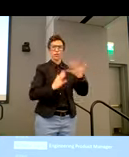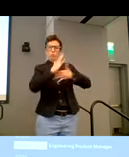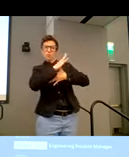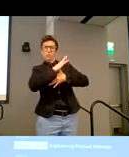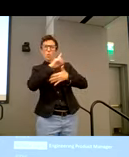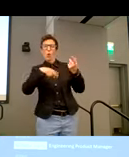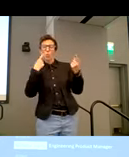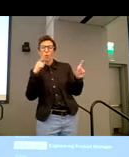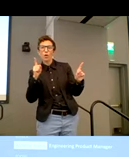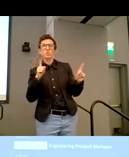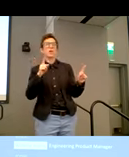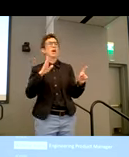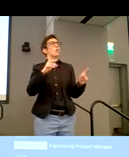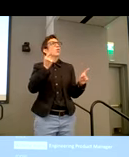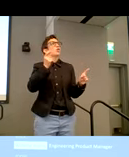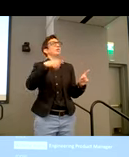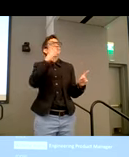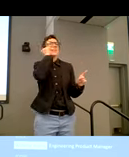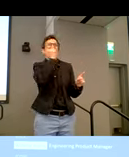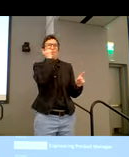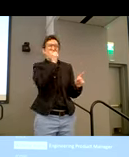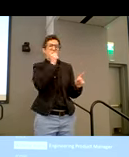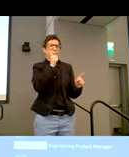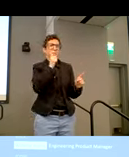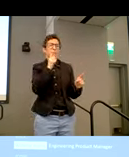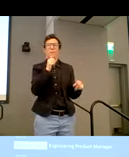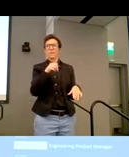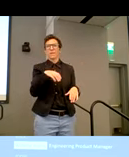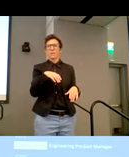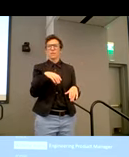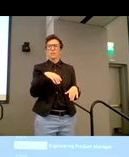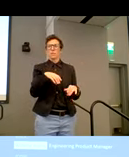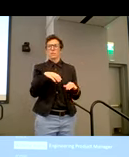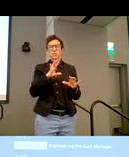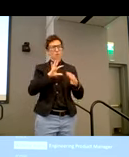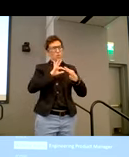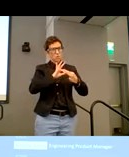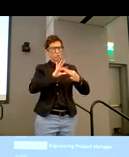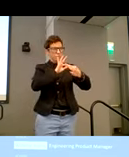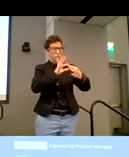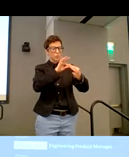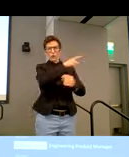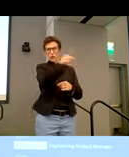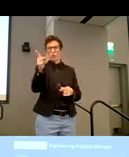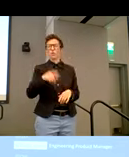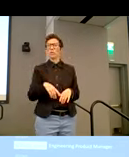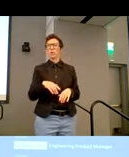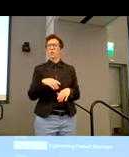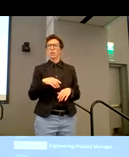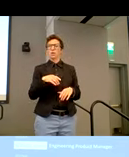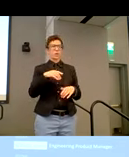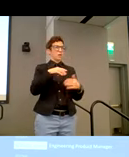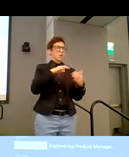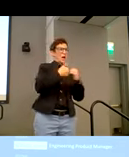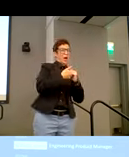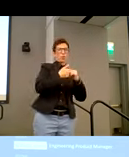and what you want to do through the day to day. So it's all about driving that engagement with all of you, driving how you're